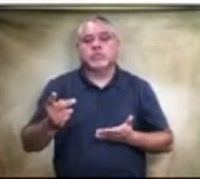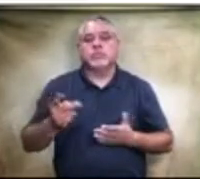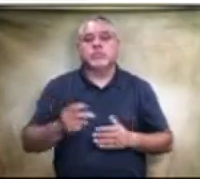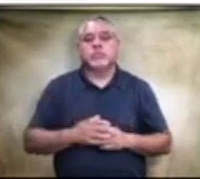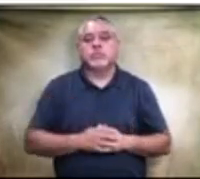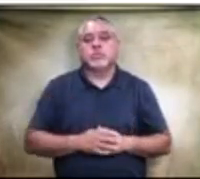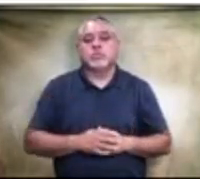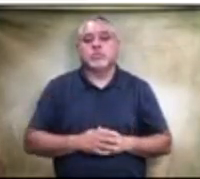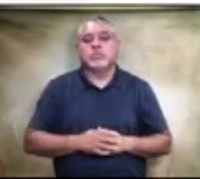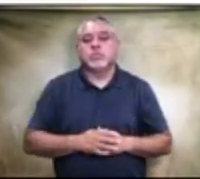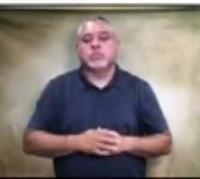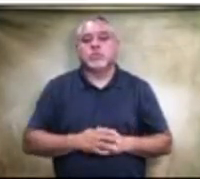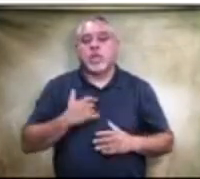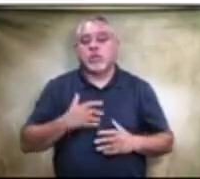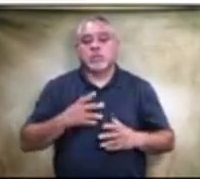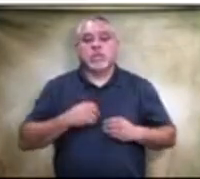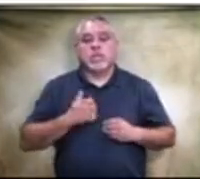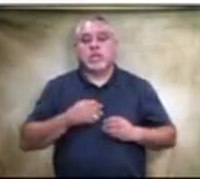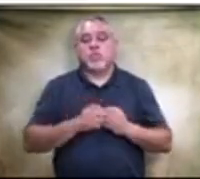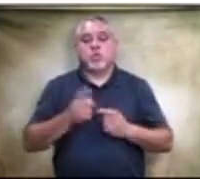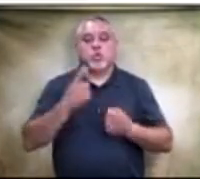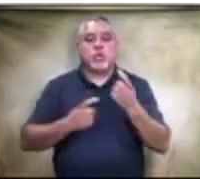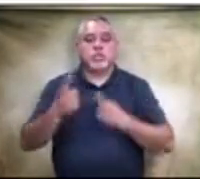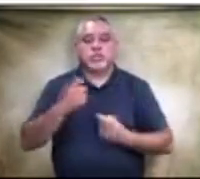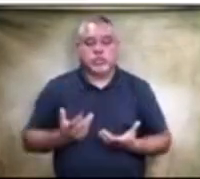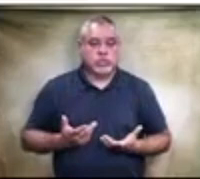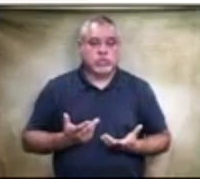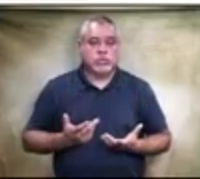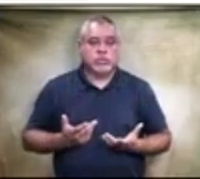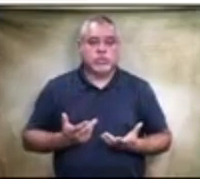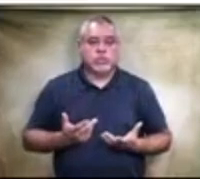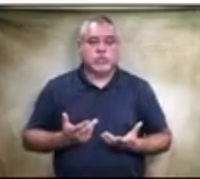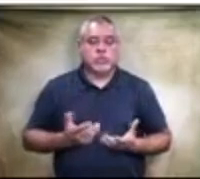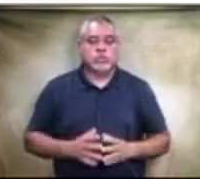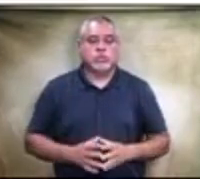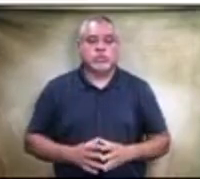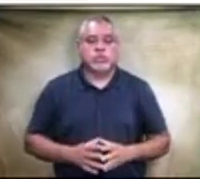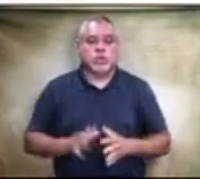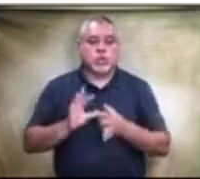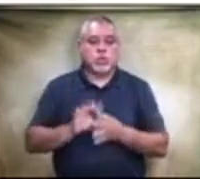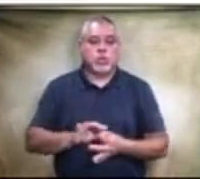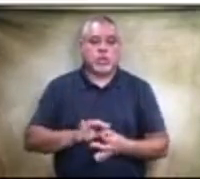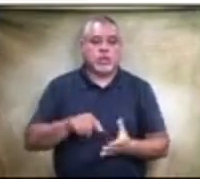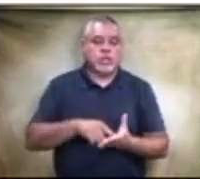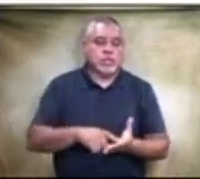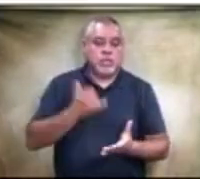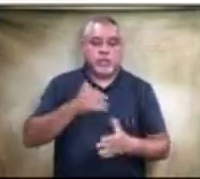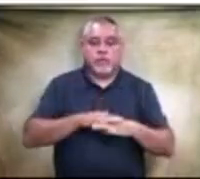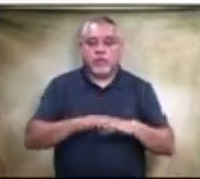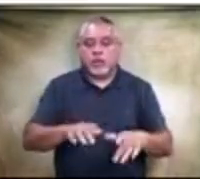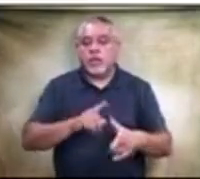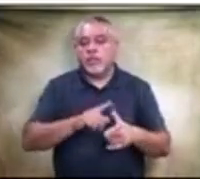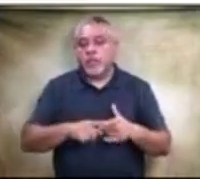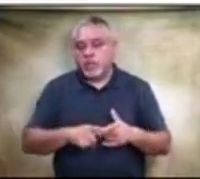Are there any more questions regarding this? And if not, then I will entertain the